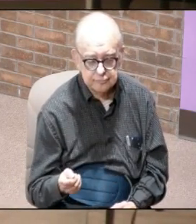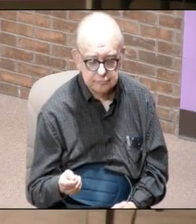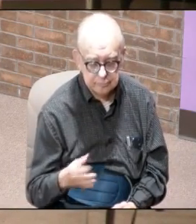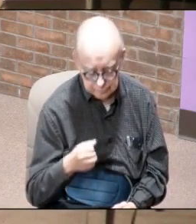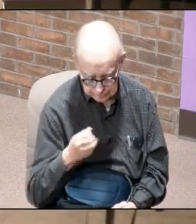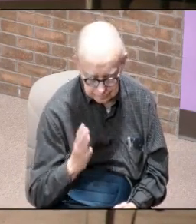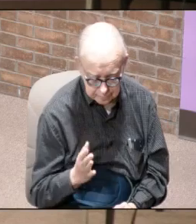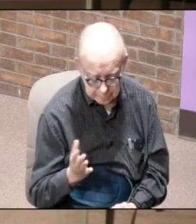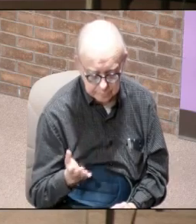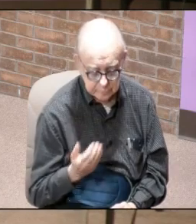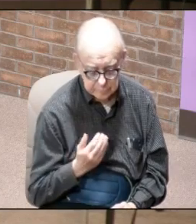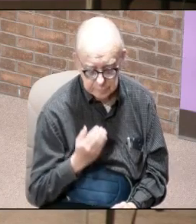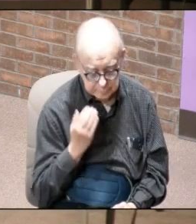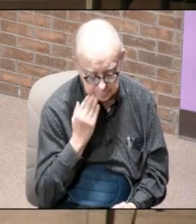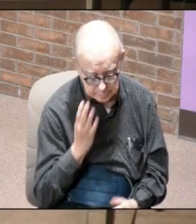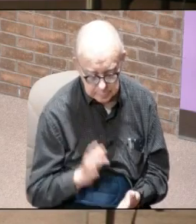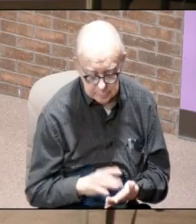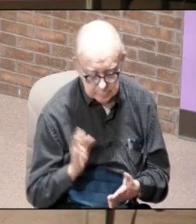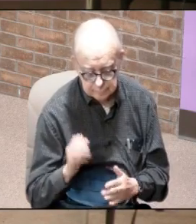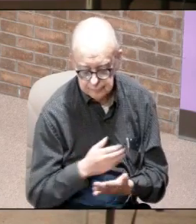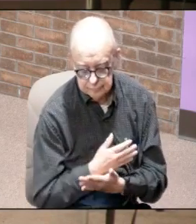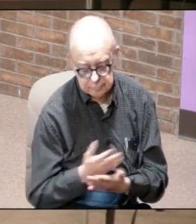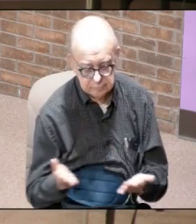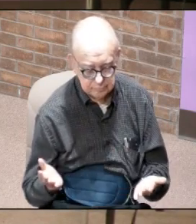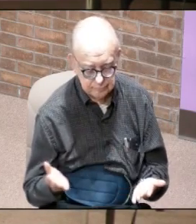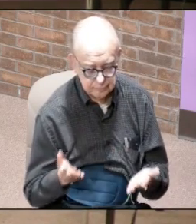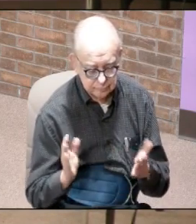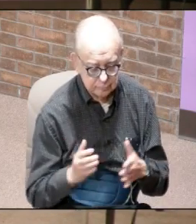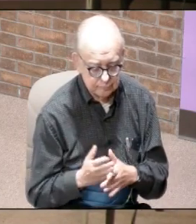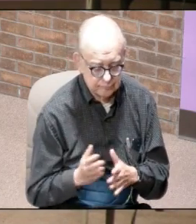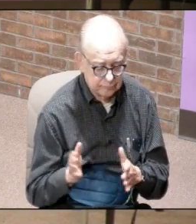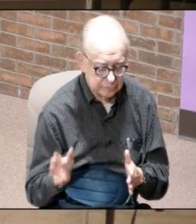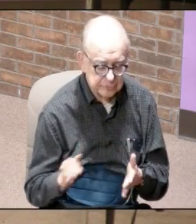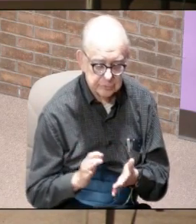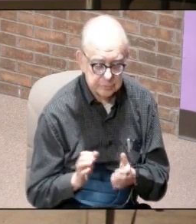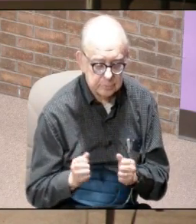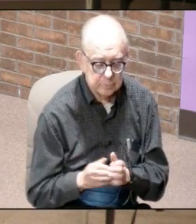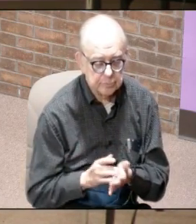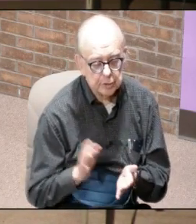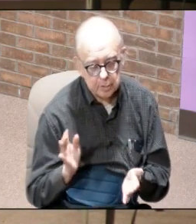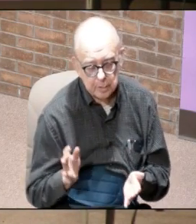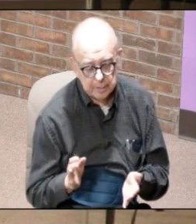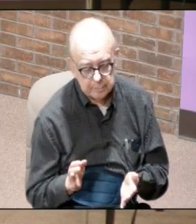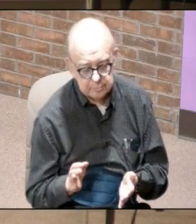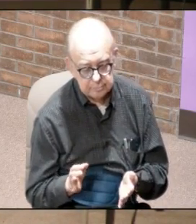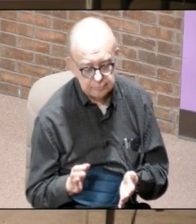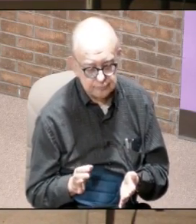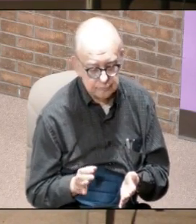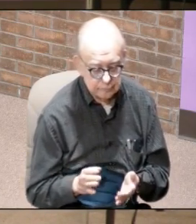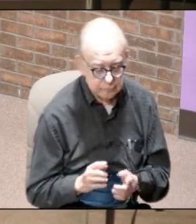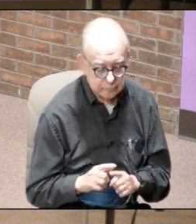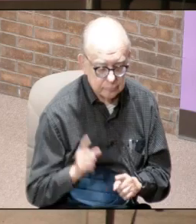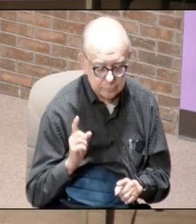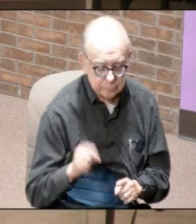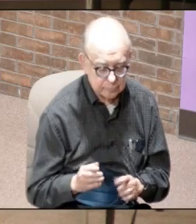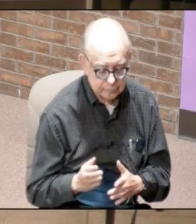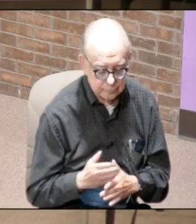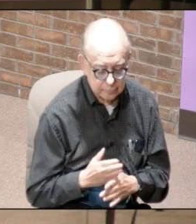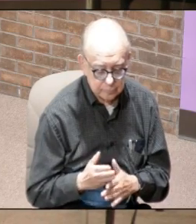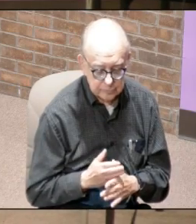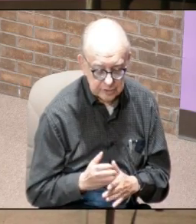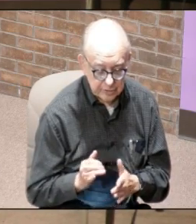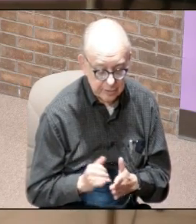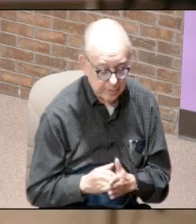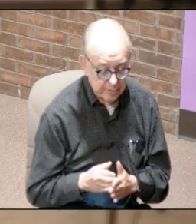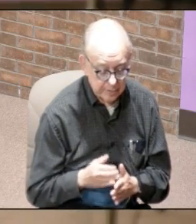and God I just want you to be glorified in everything and I want to share in your glory but do I have to share in it by going through